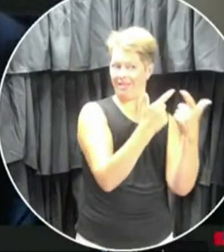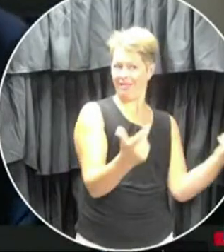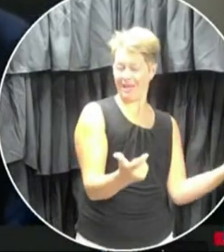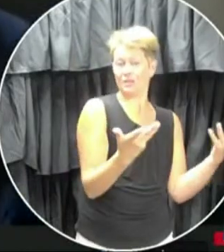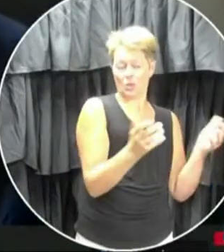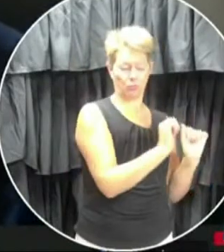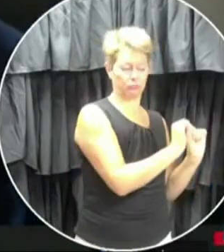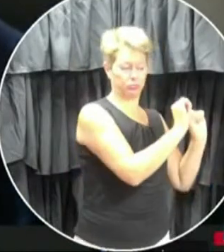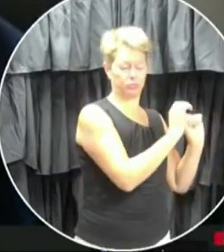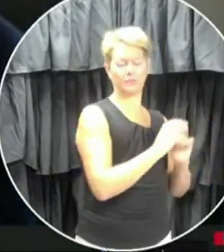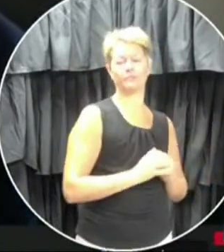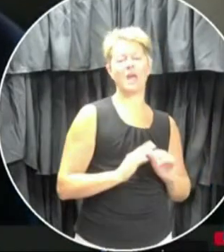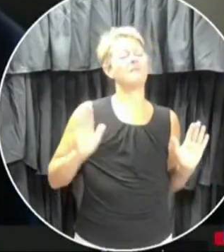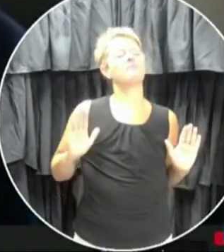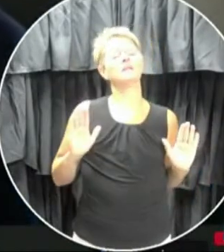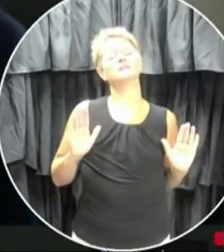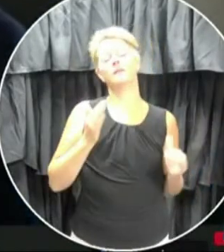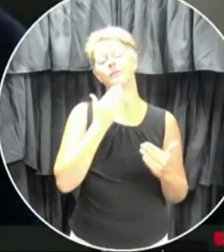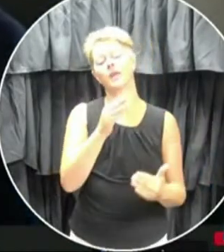much it, Tony. Thanks.